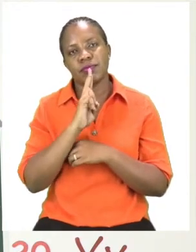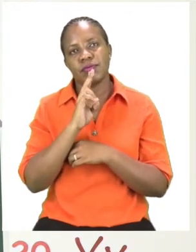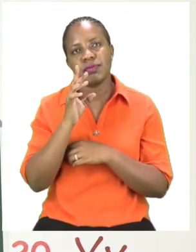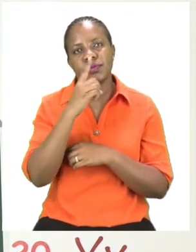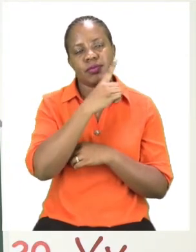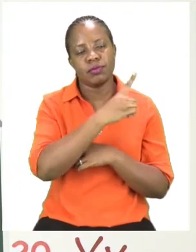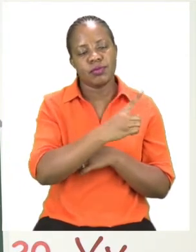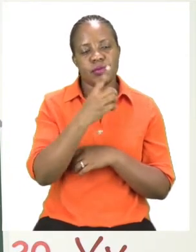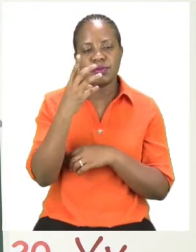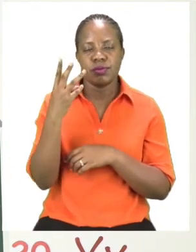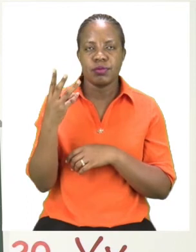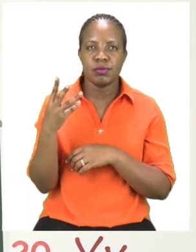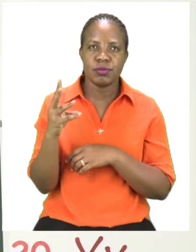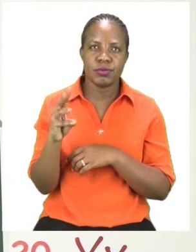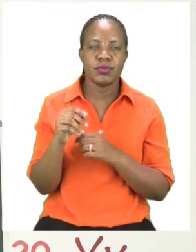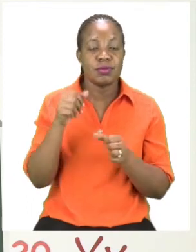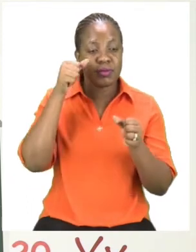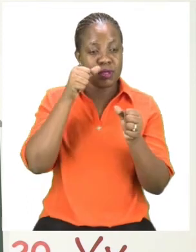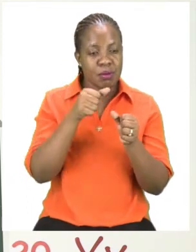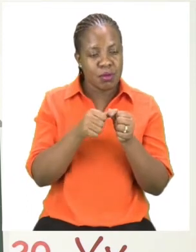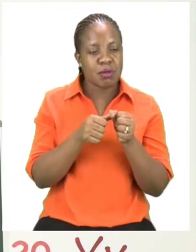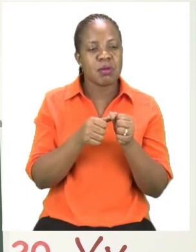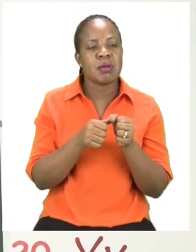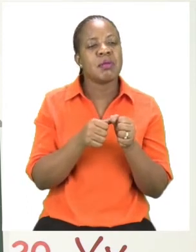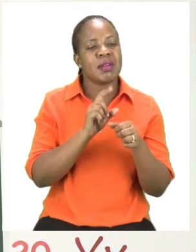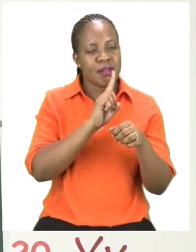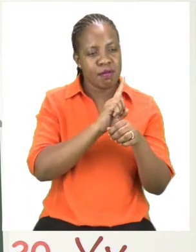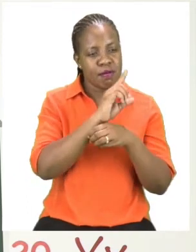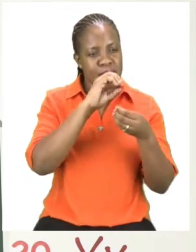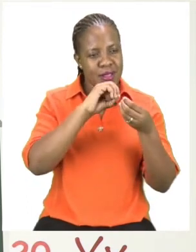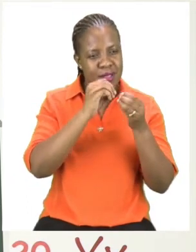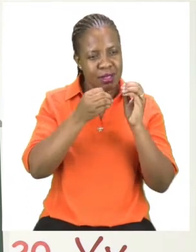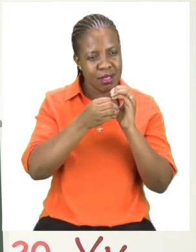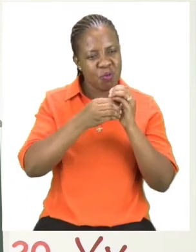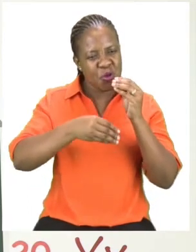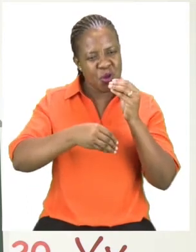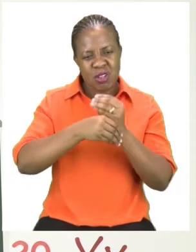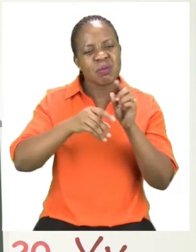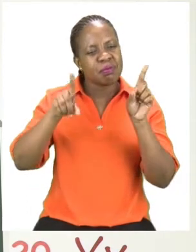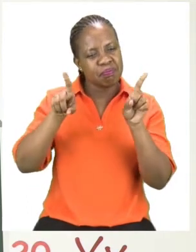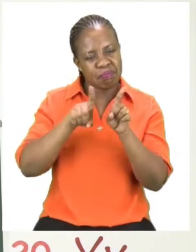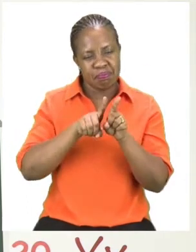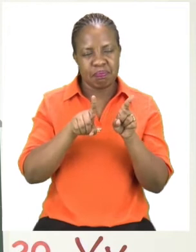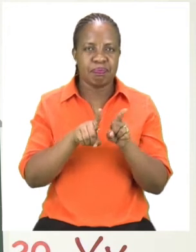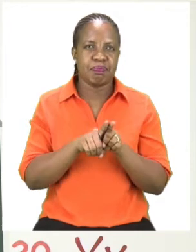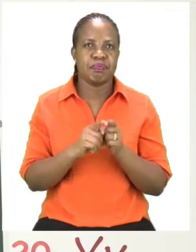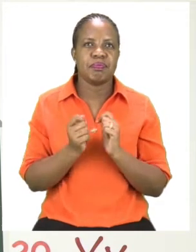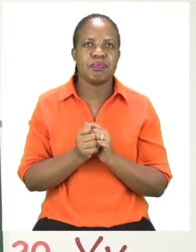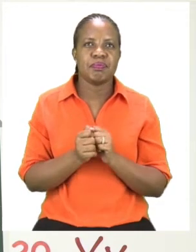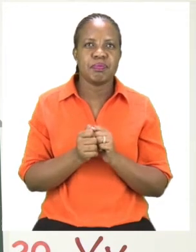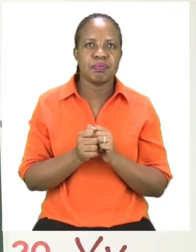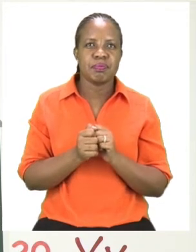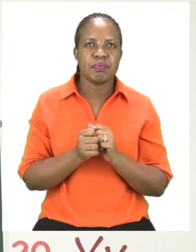are doubling the first number. So our answer is very important because it shows us what happens if you